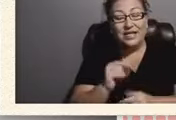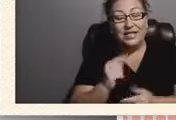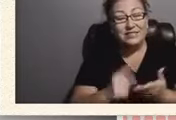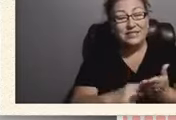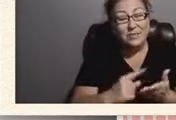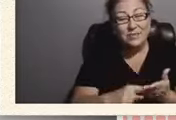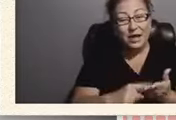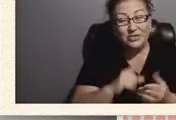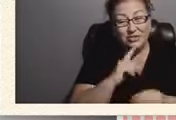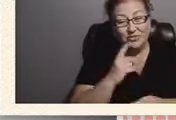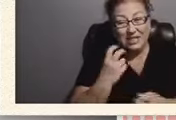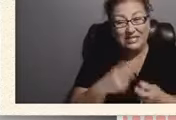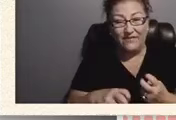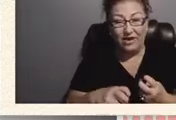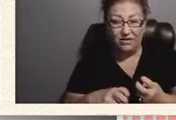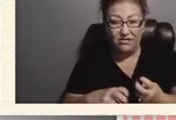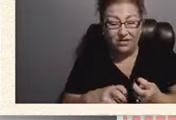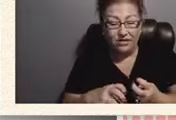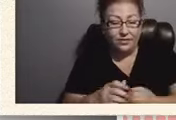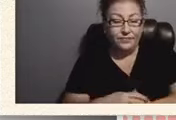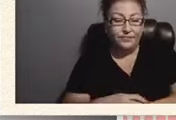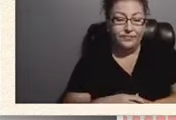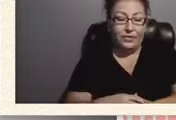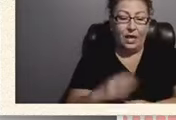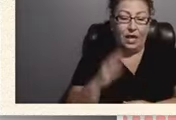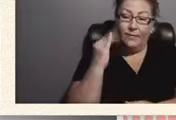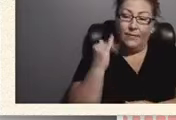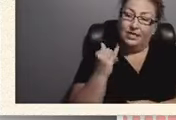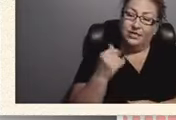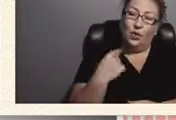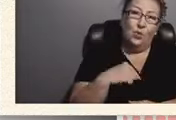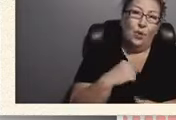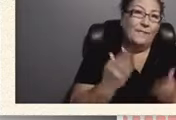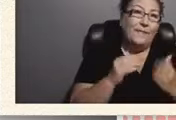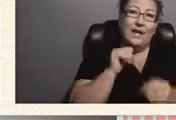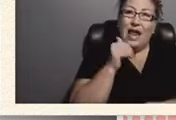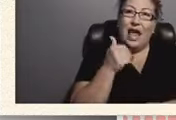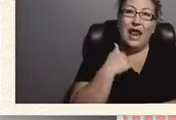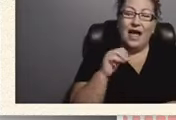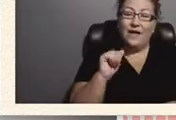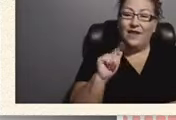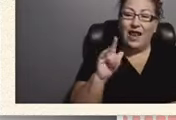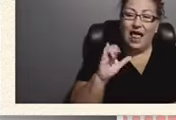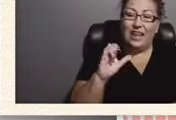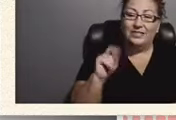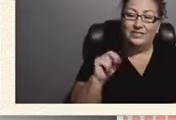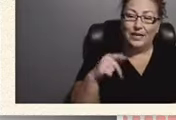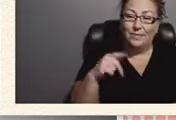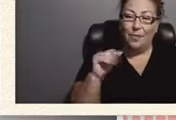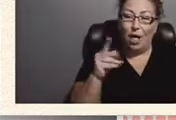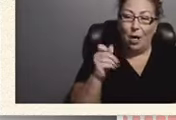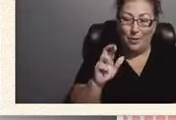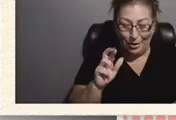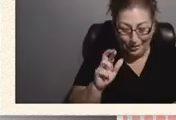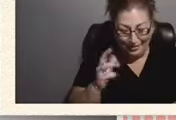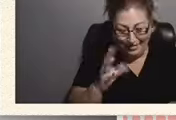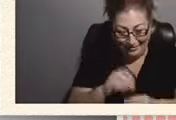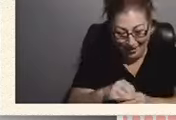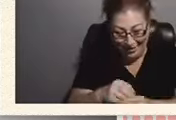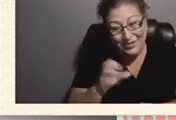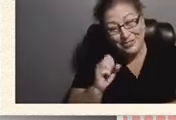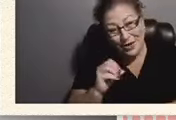difficult. Because we may not have an Alison Palmer in our midst. And it's very